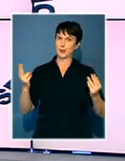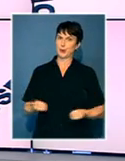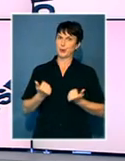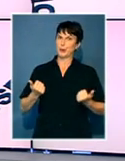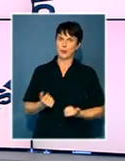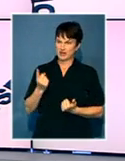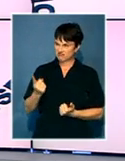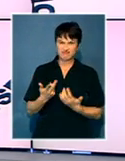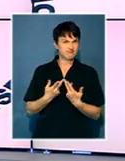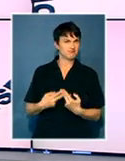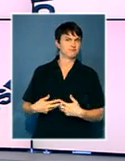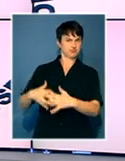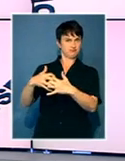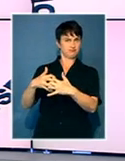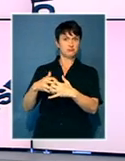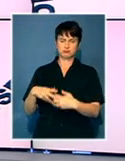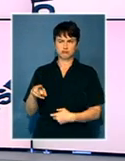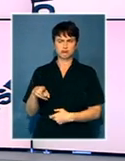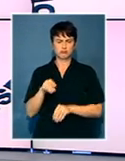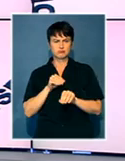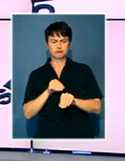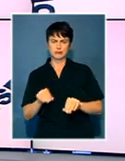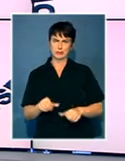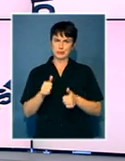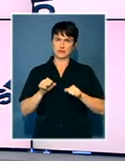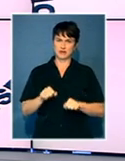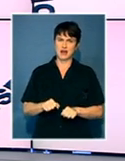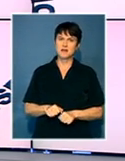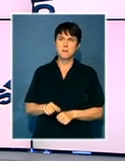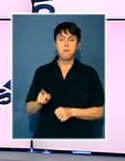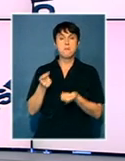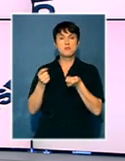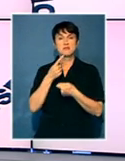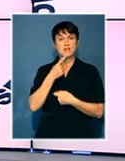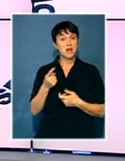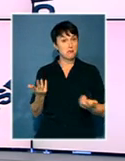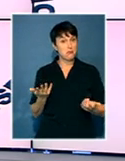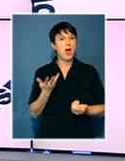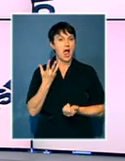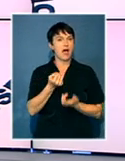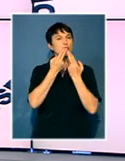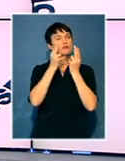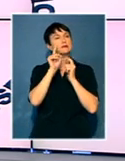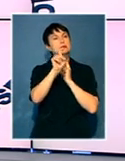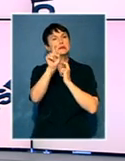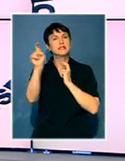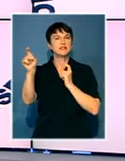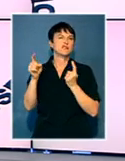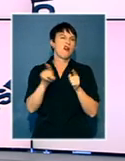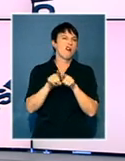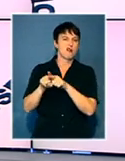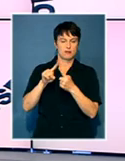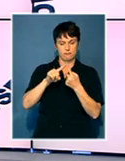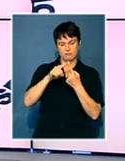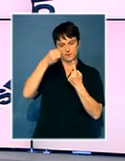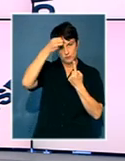quality education. Management of the university attributes this to a good working relationship with well-established universities. Among the